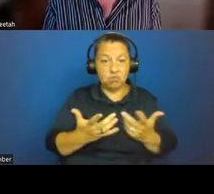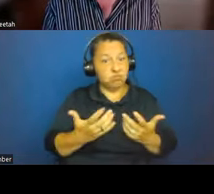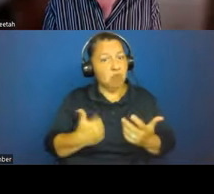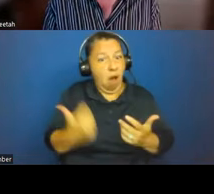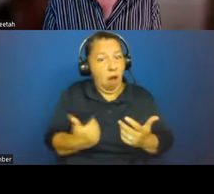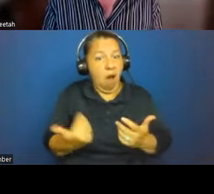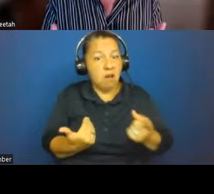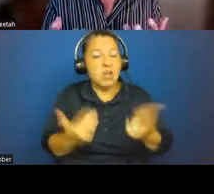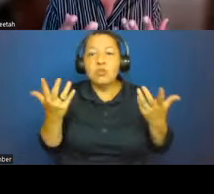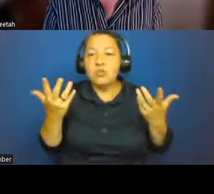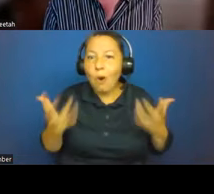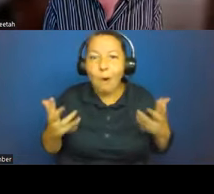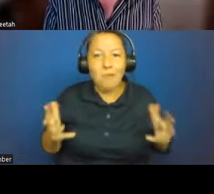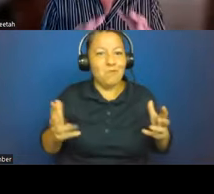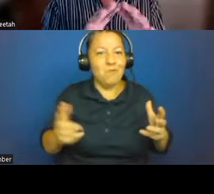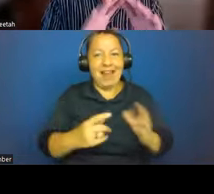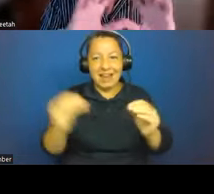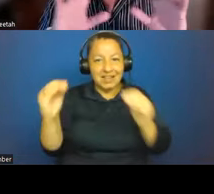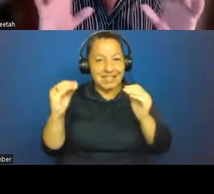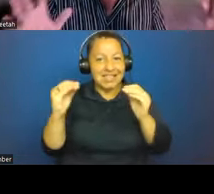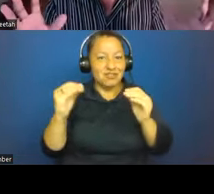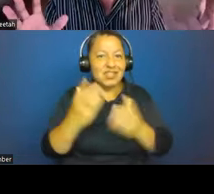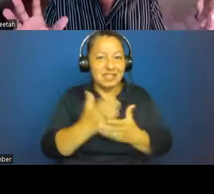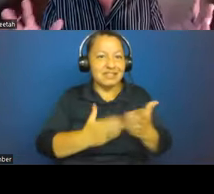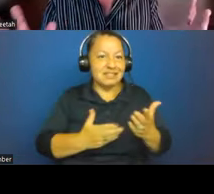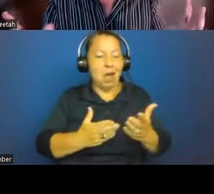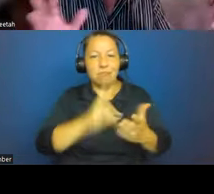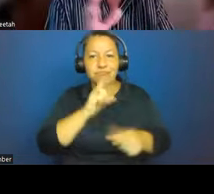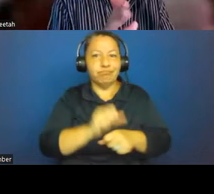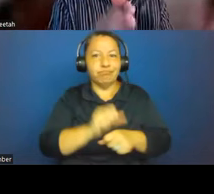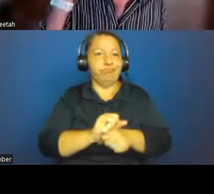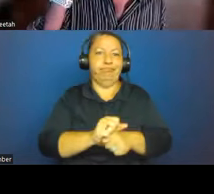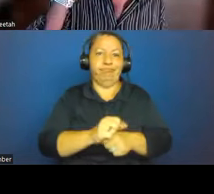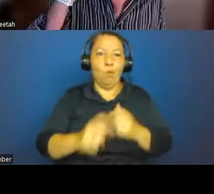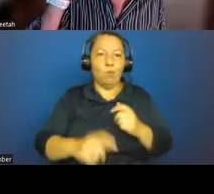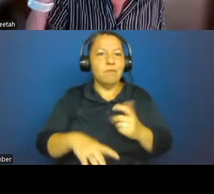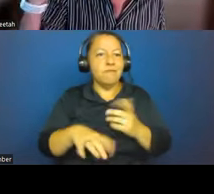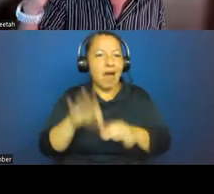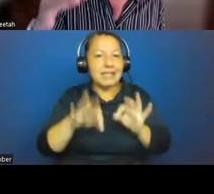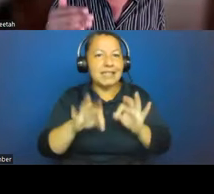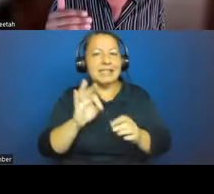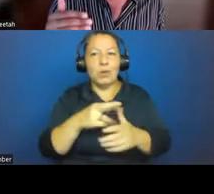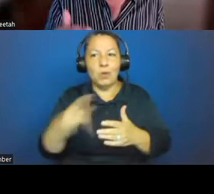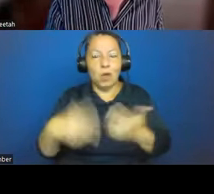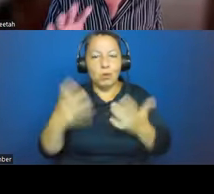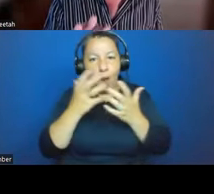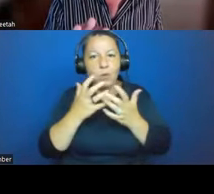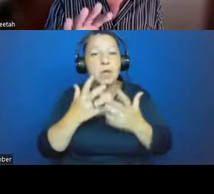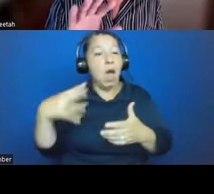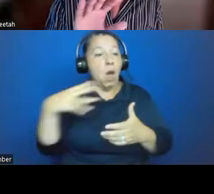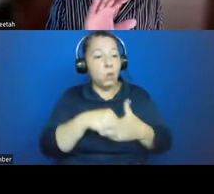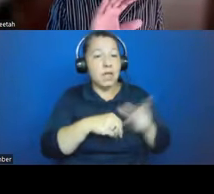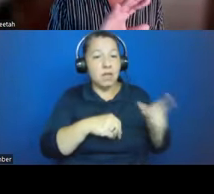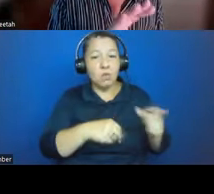counterintuitive results. From those burial archives, we've been, we've had those digitized through